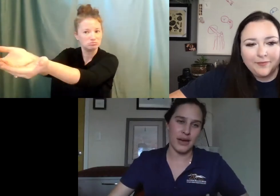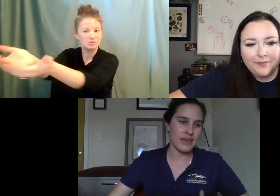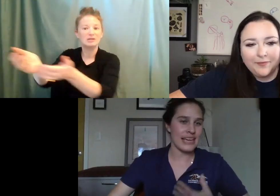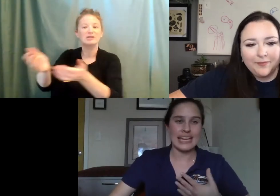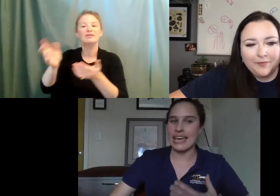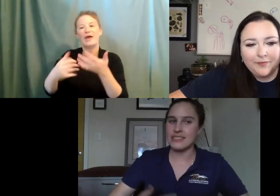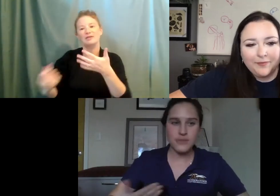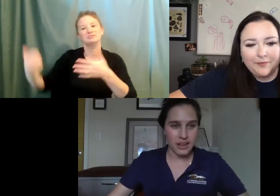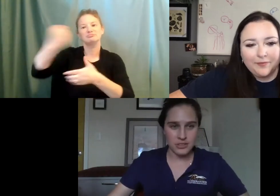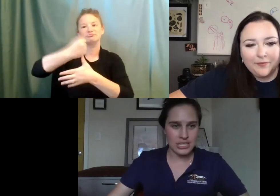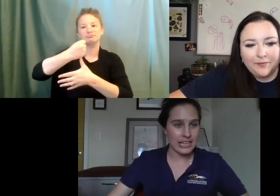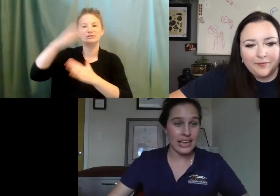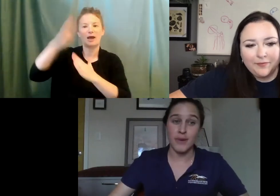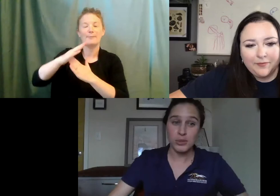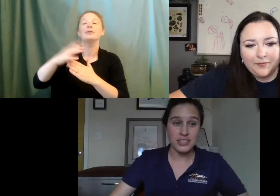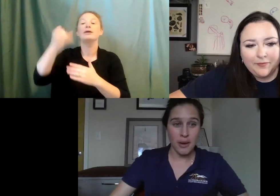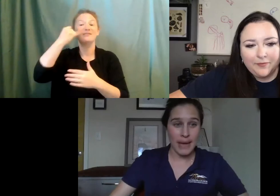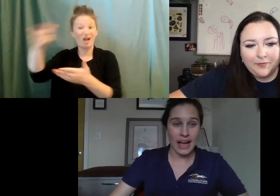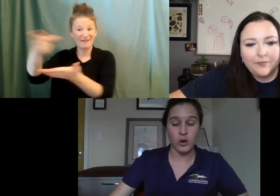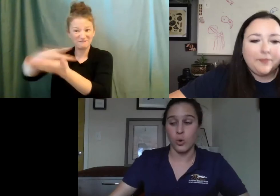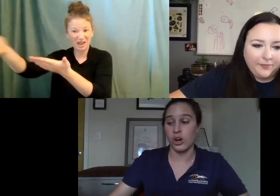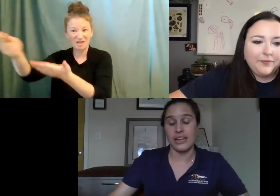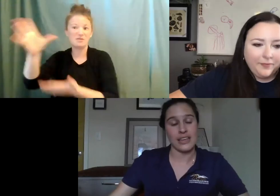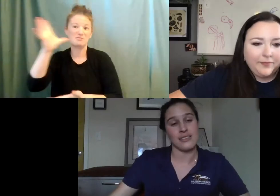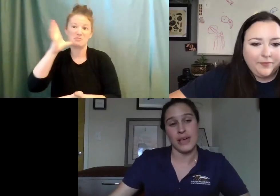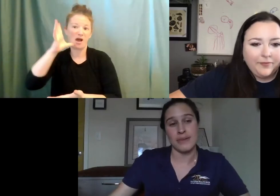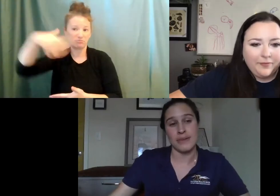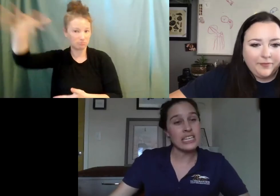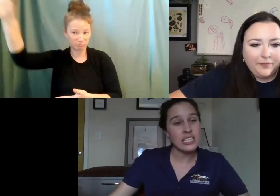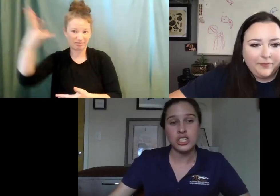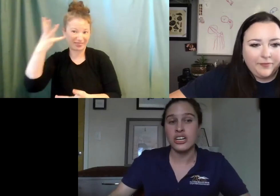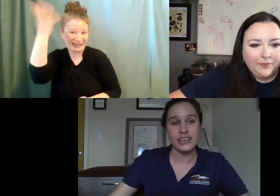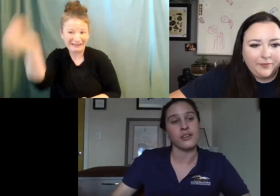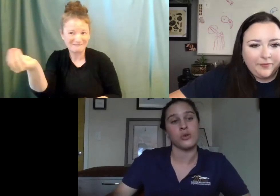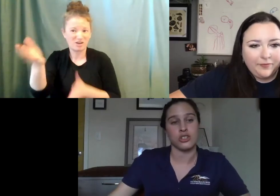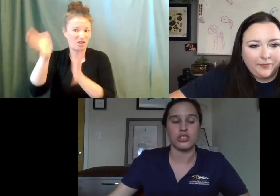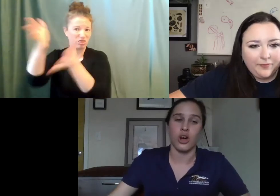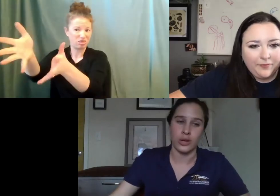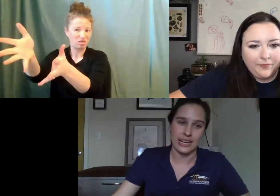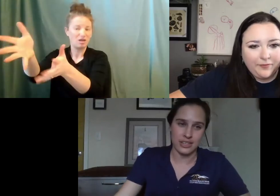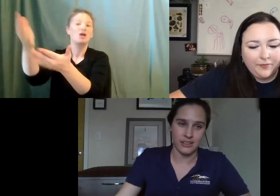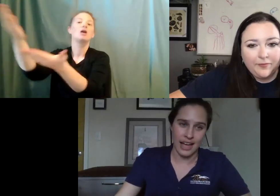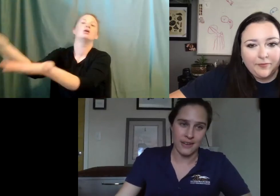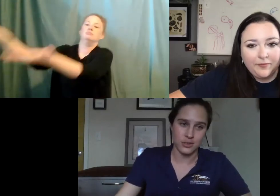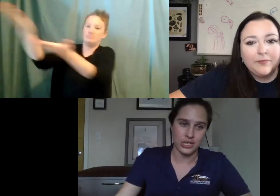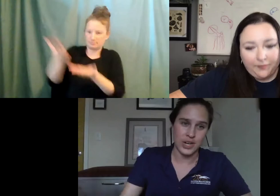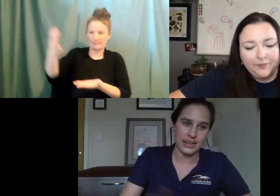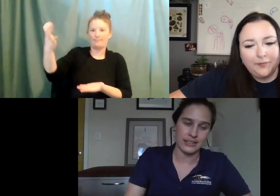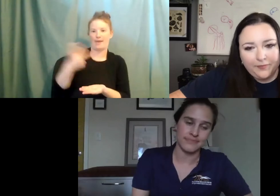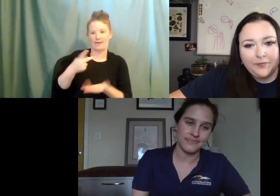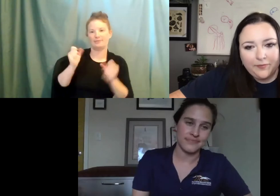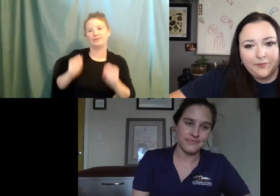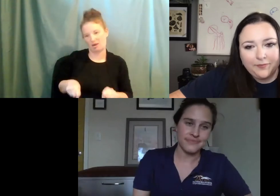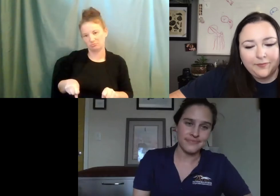here as a plan B in case it fails, in case mom doesn't come back or in case the baby is injured, ill, or starts going downhill after